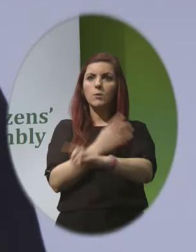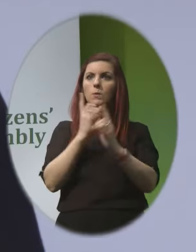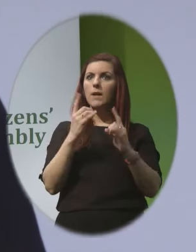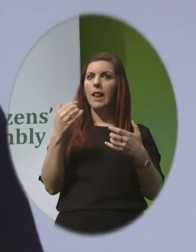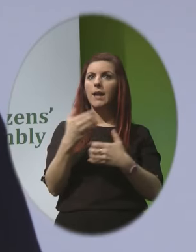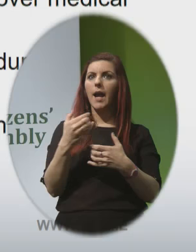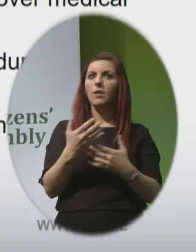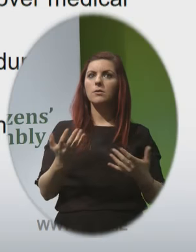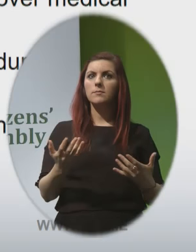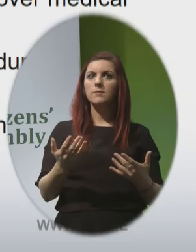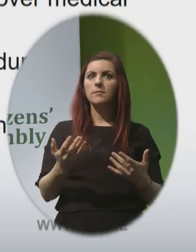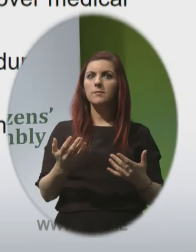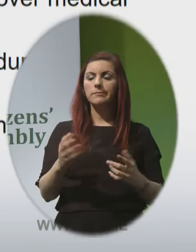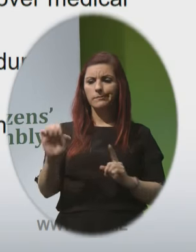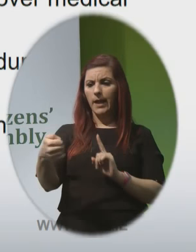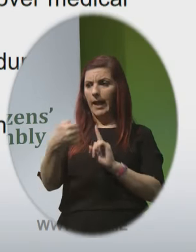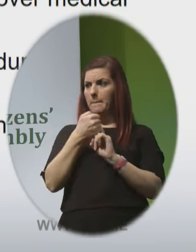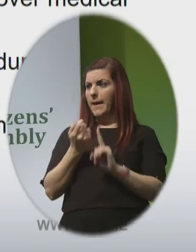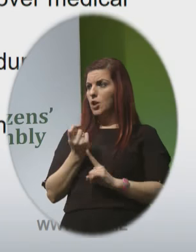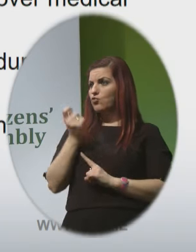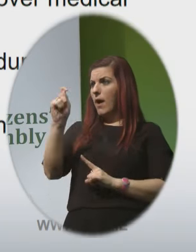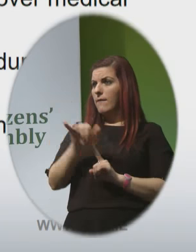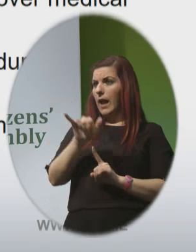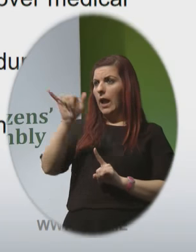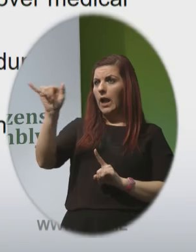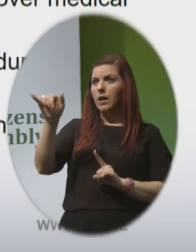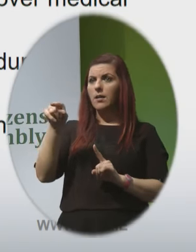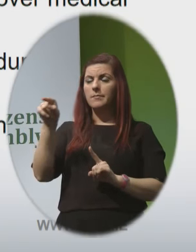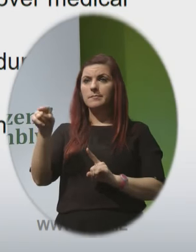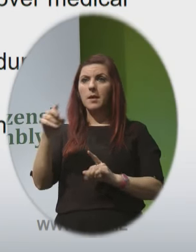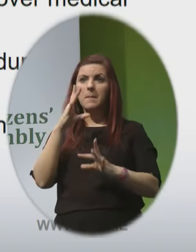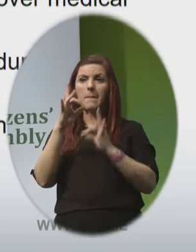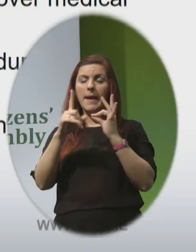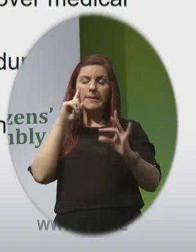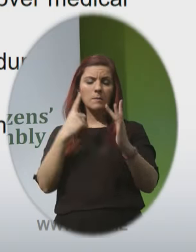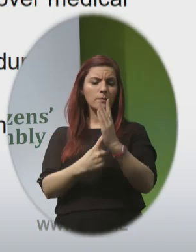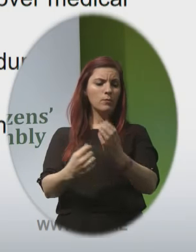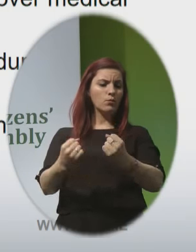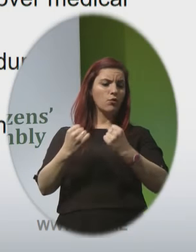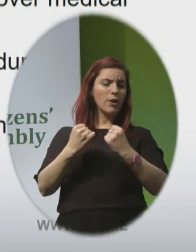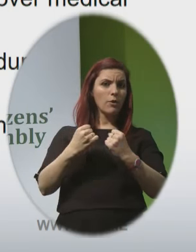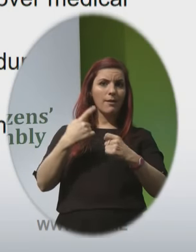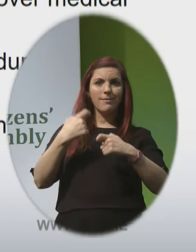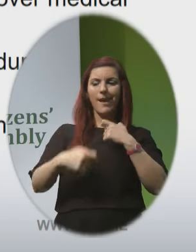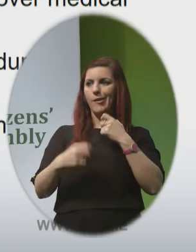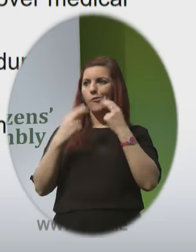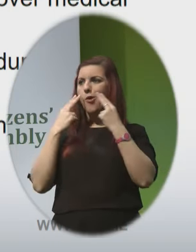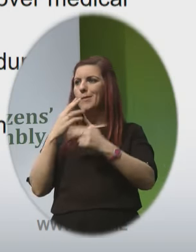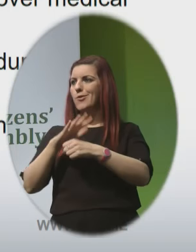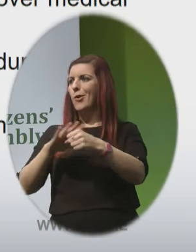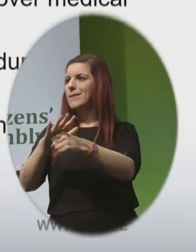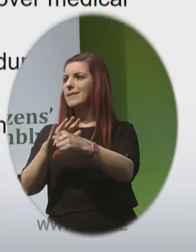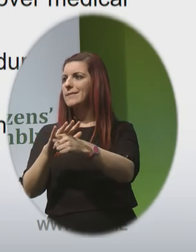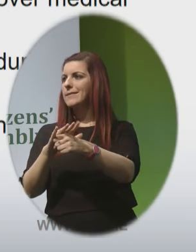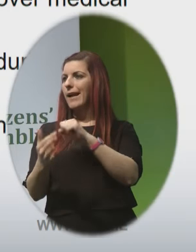the impacts of travelling on women firstly they actually make their decisions under far more pressure than they otherwise would so most